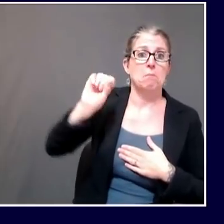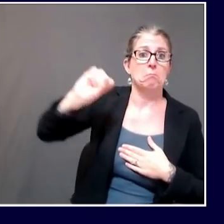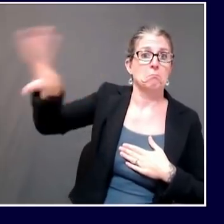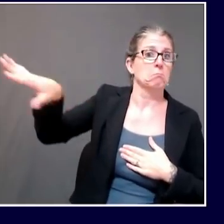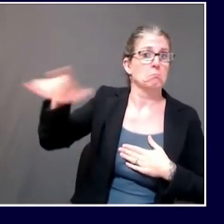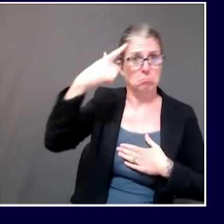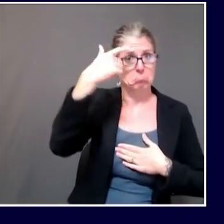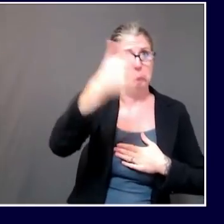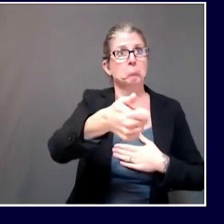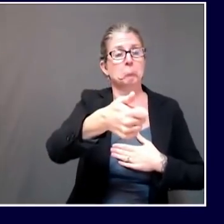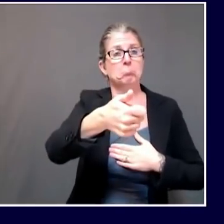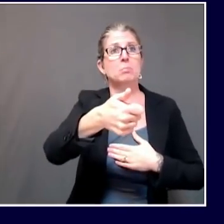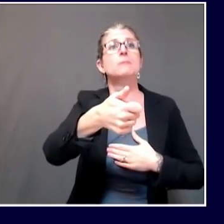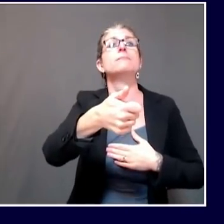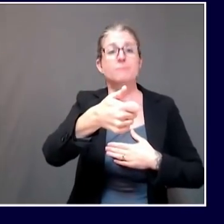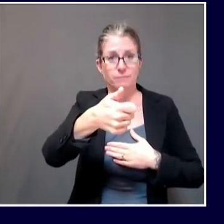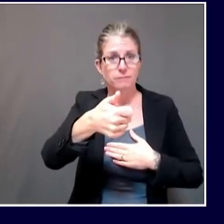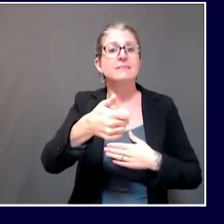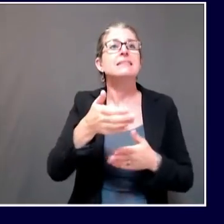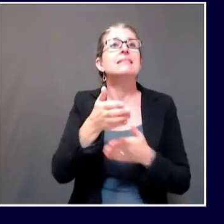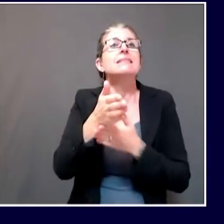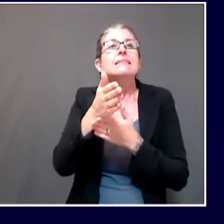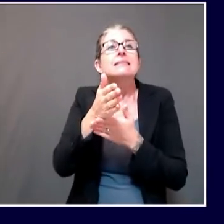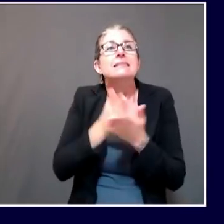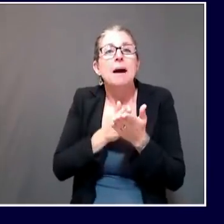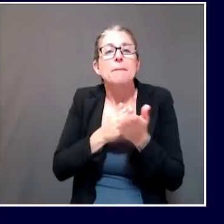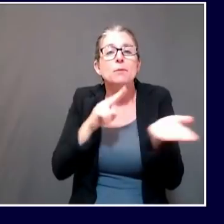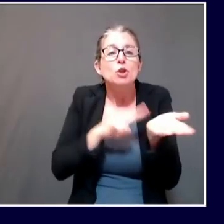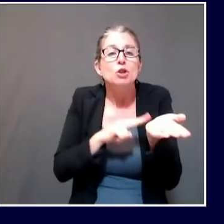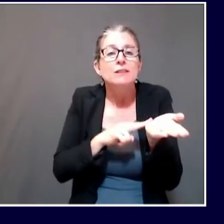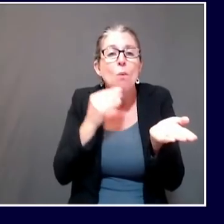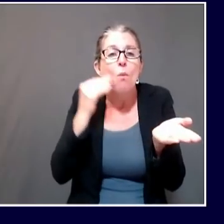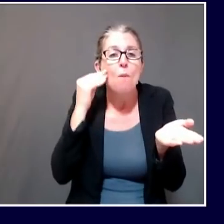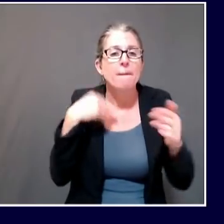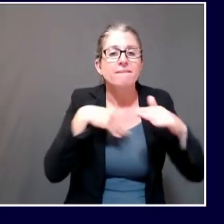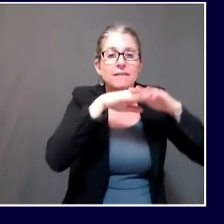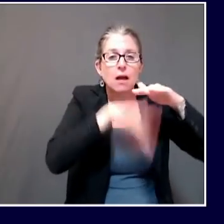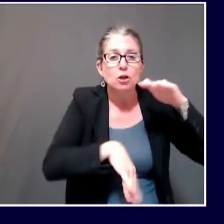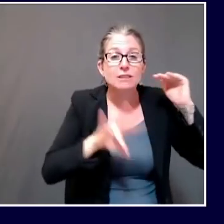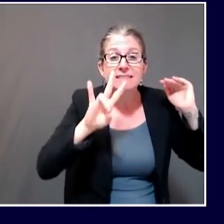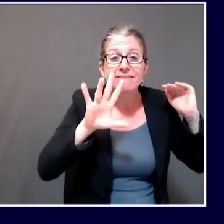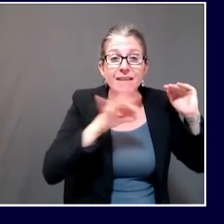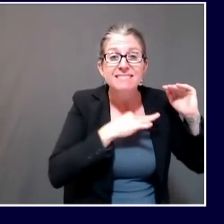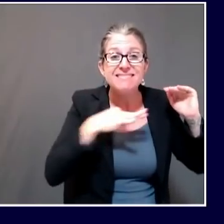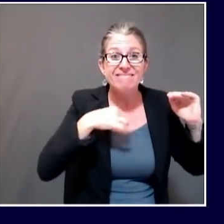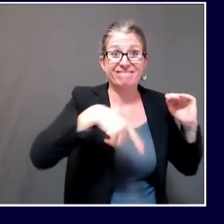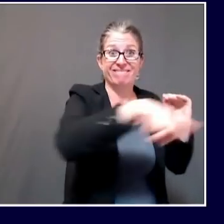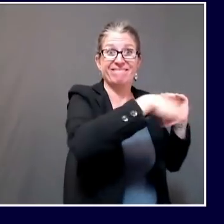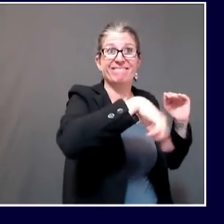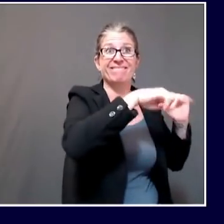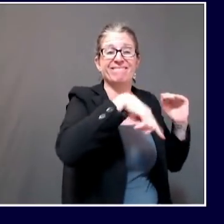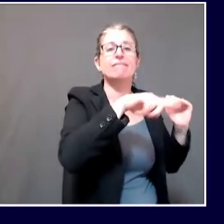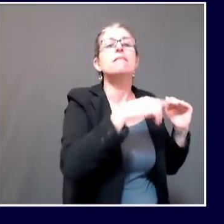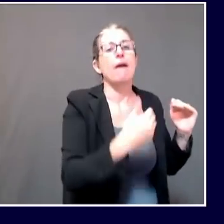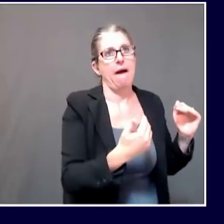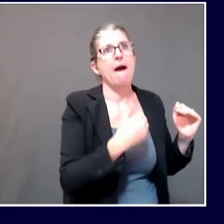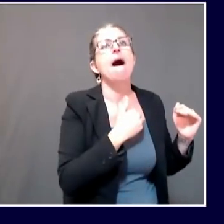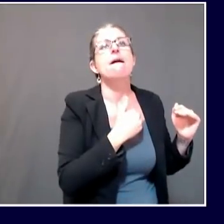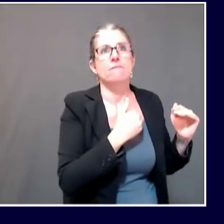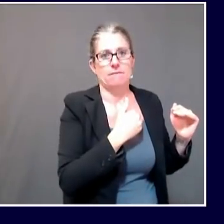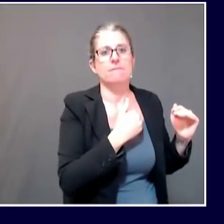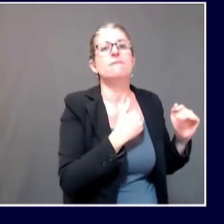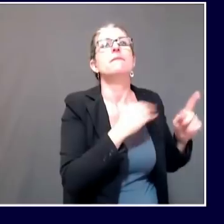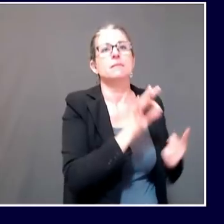facilities with fewer than 75 staff can arrange for their staff to be tested through one of our 27 swab and send